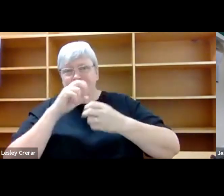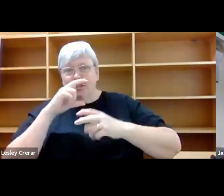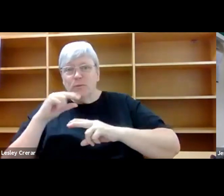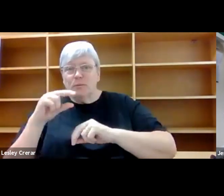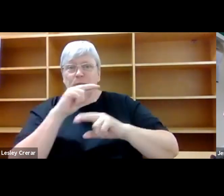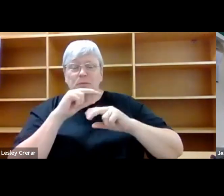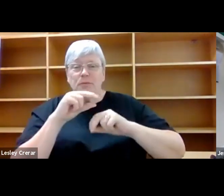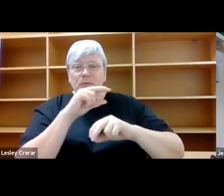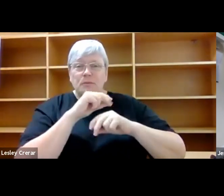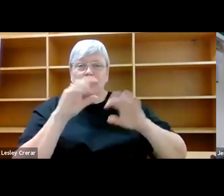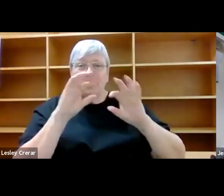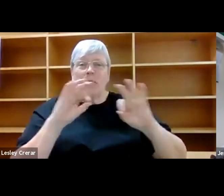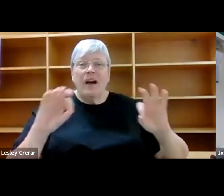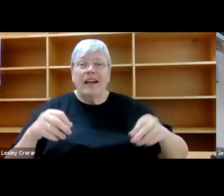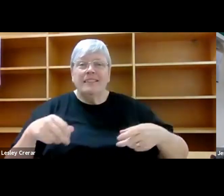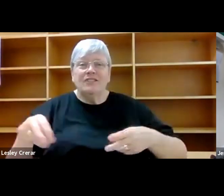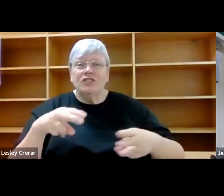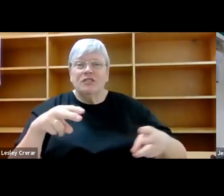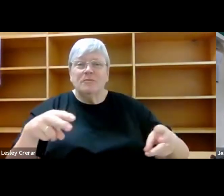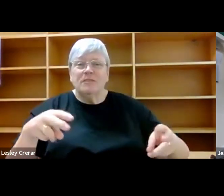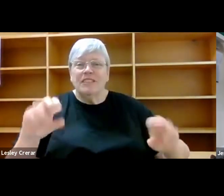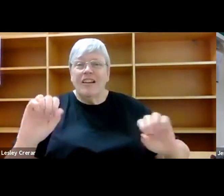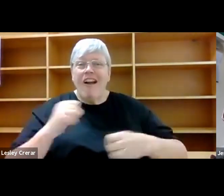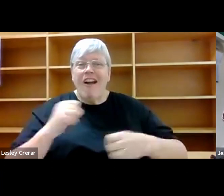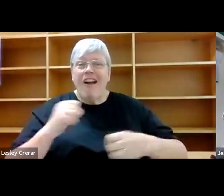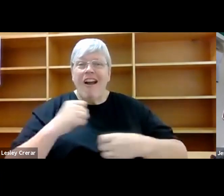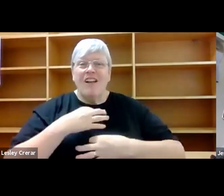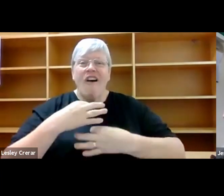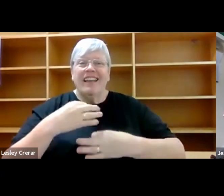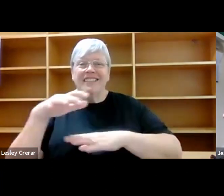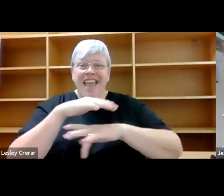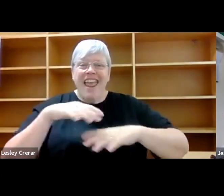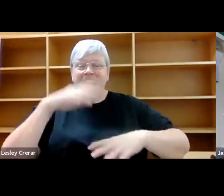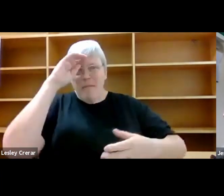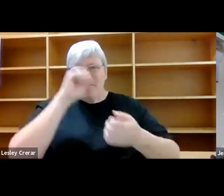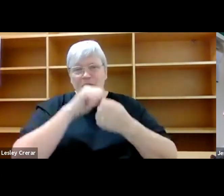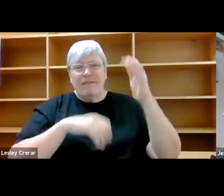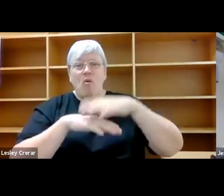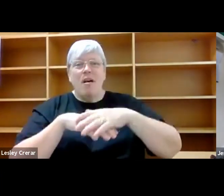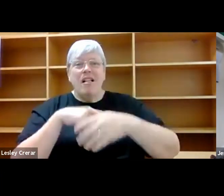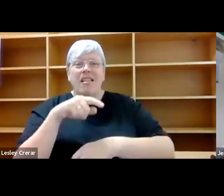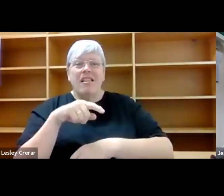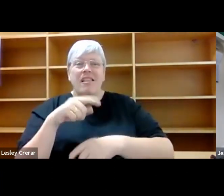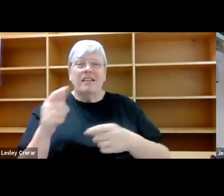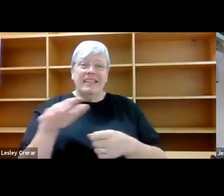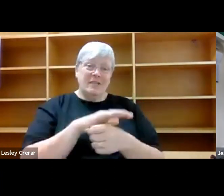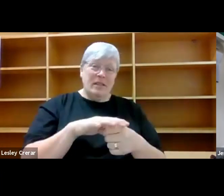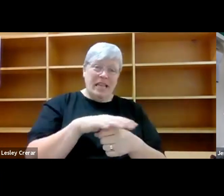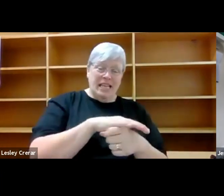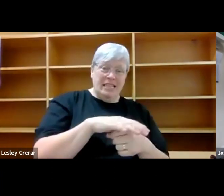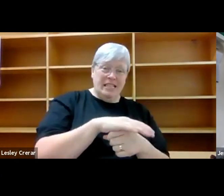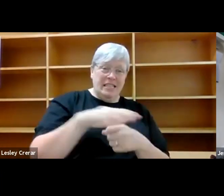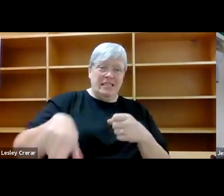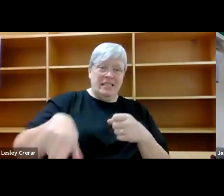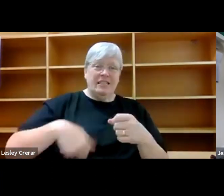Its streets were paved with her longings. The air was made of memories. In this place, Taipei